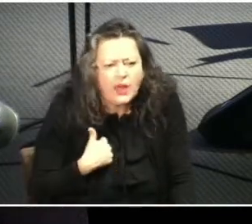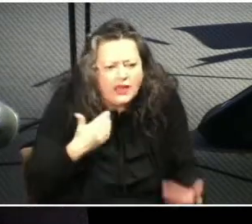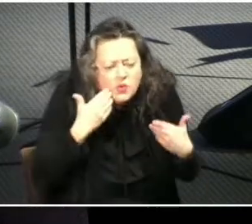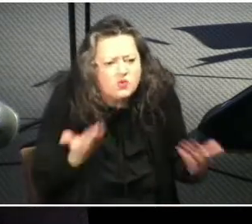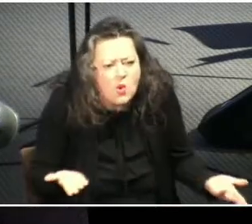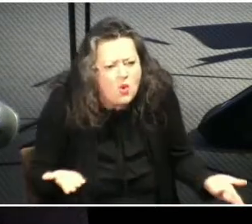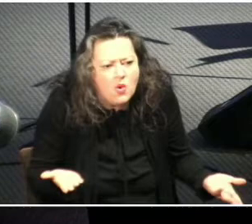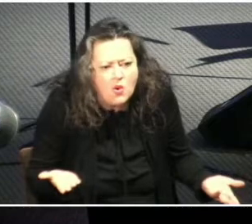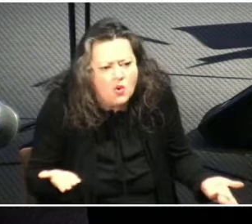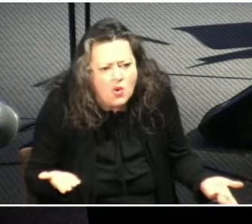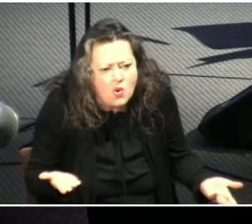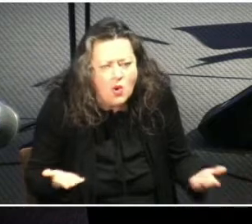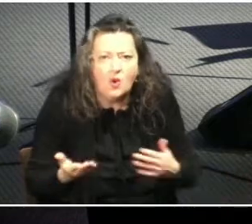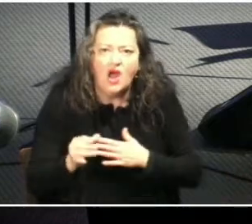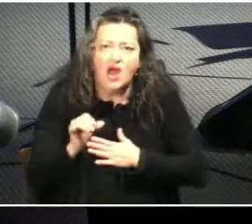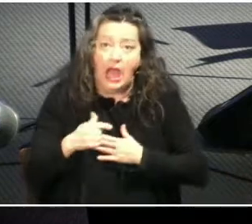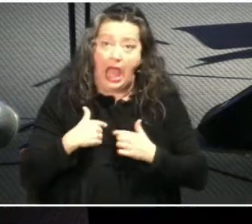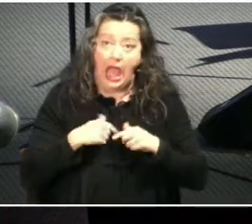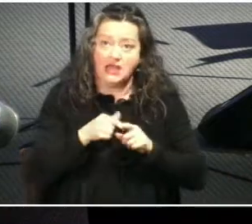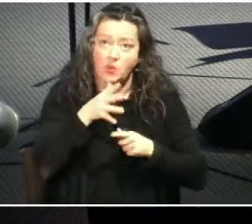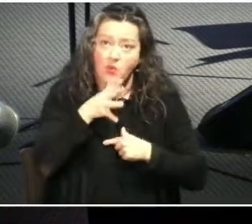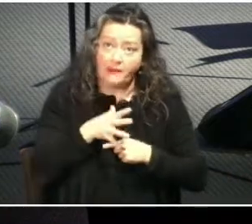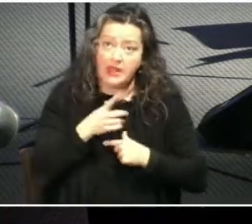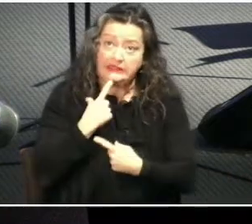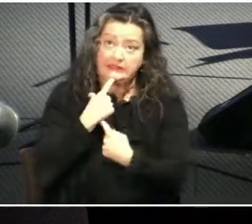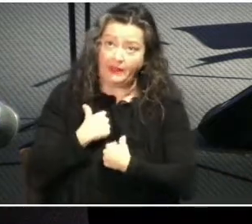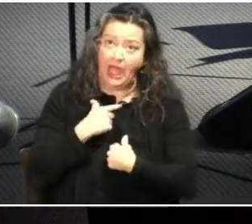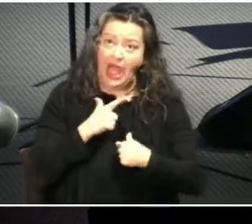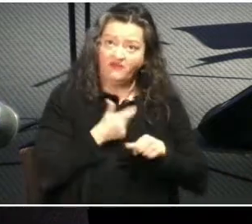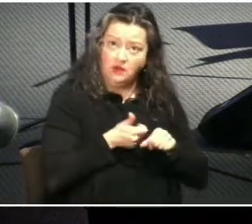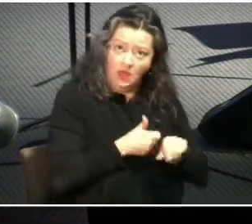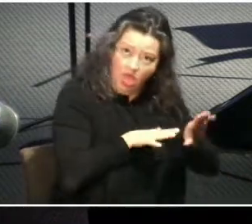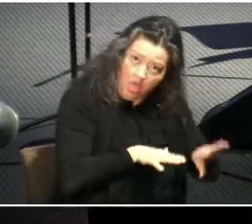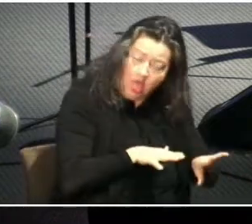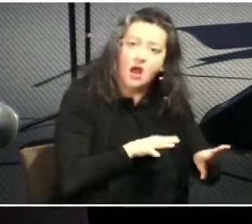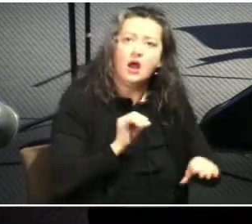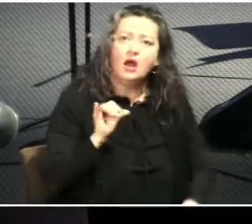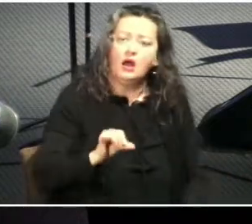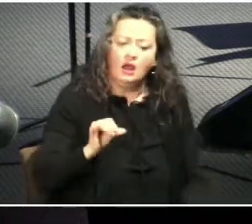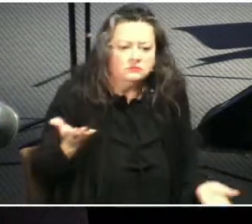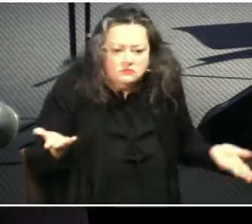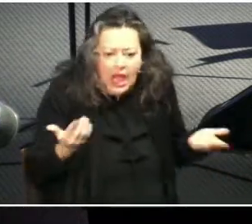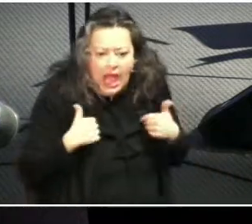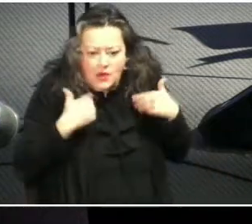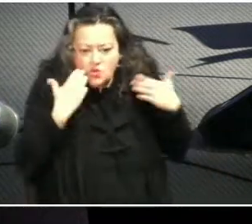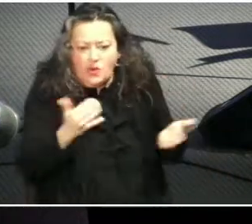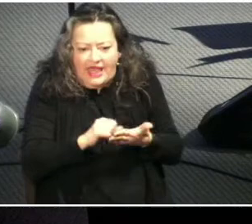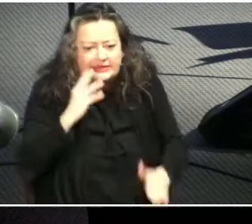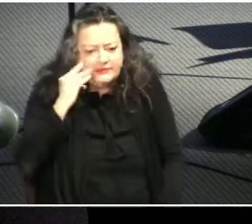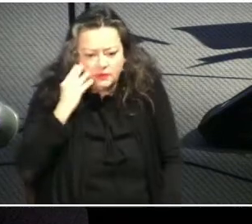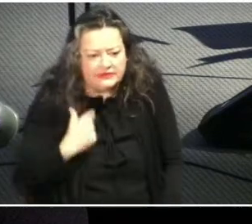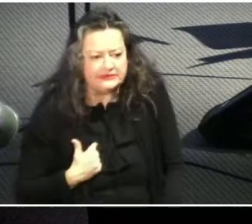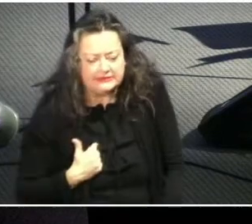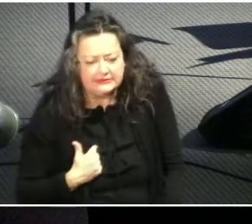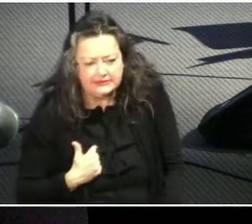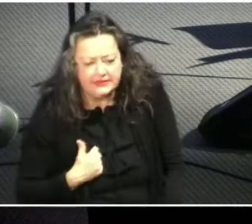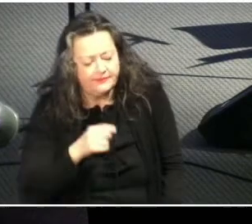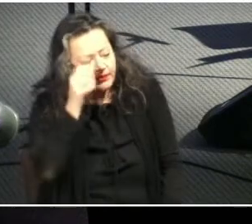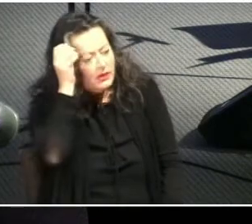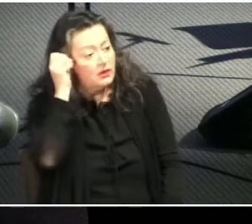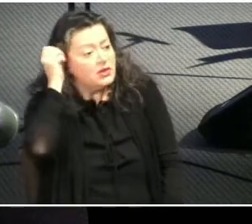command so i thought i'd invite a female that many of you know or at least recognized to talk about this